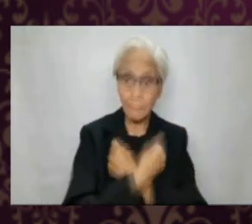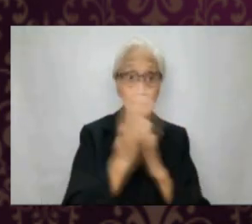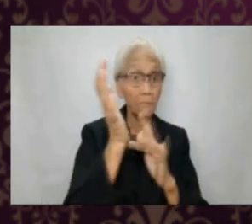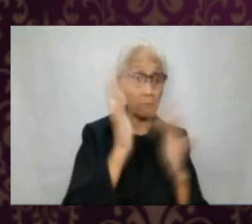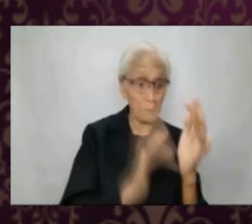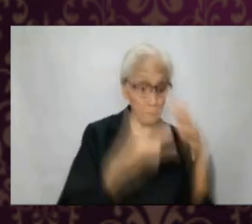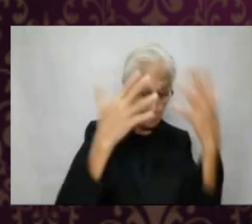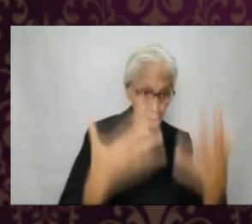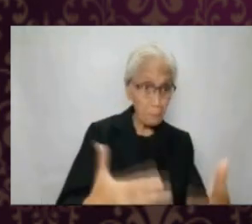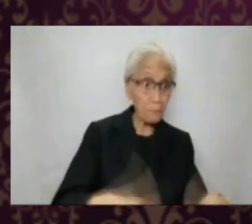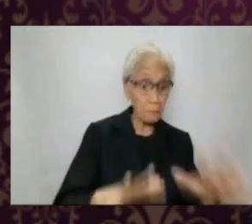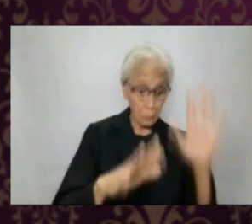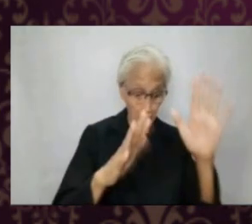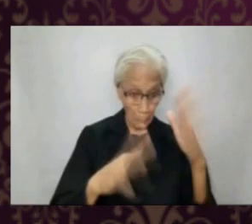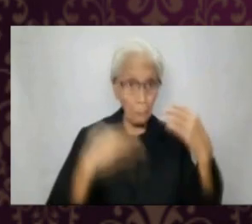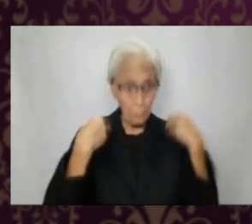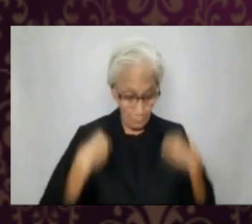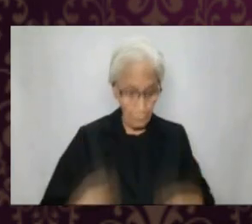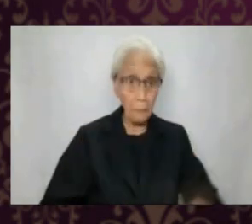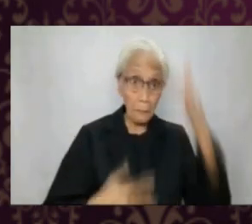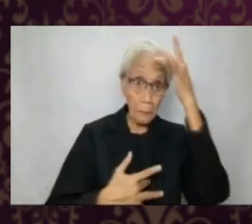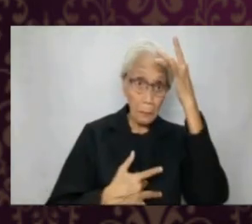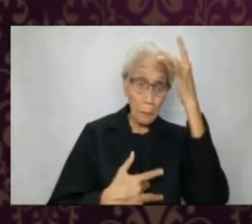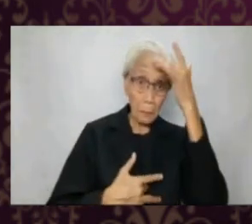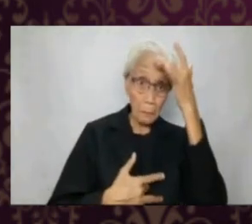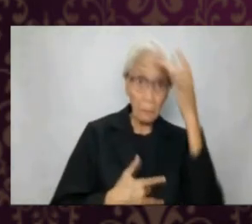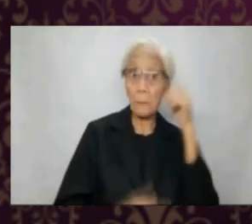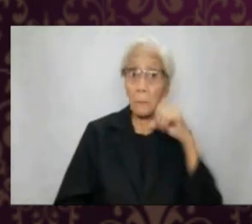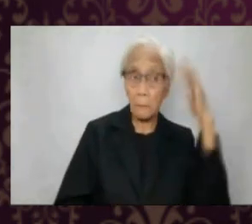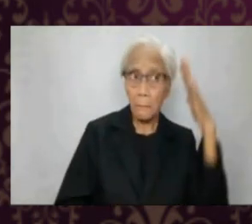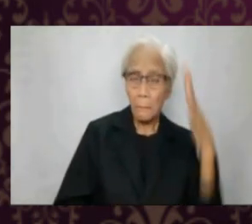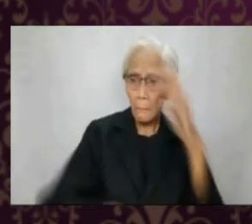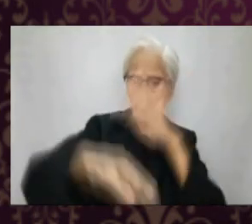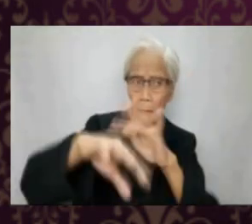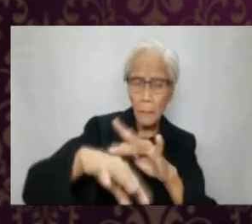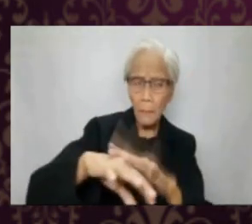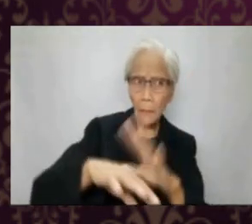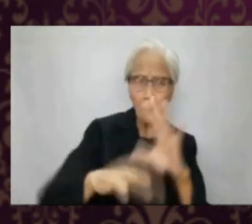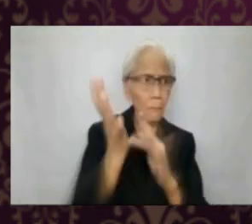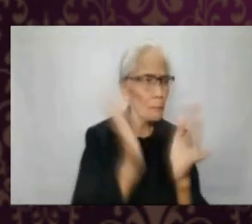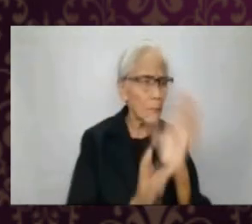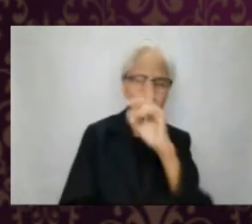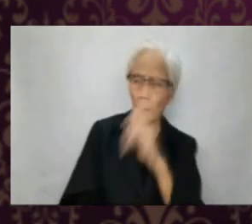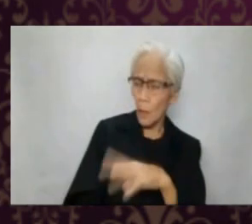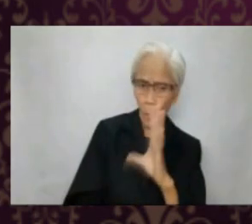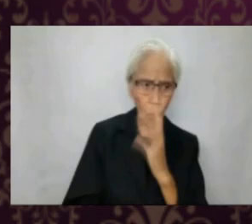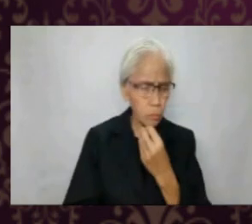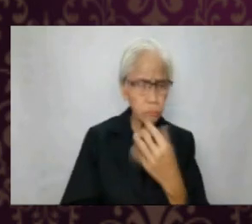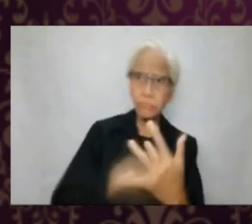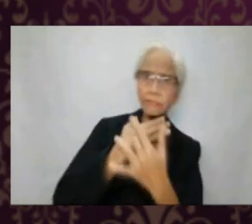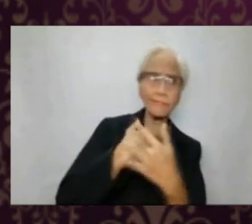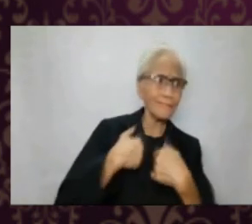His love. Jesus, after His tassel on His cloak was touched by a sick woman, asked,